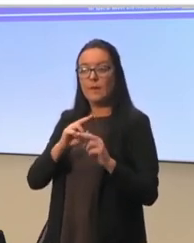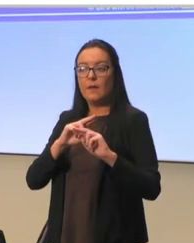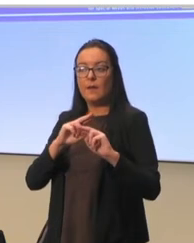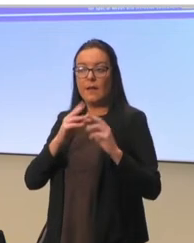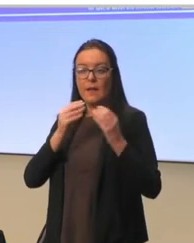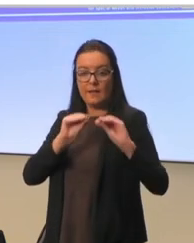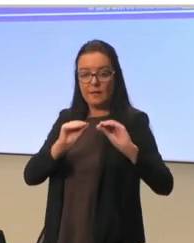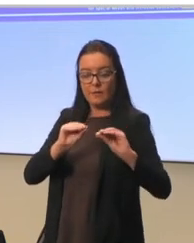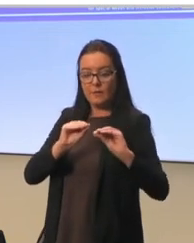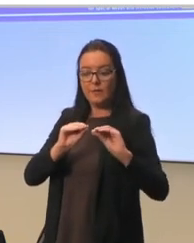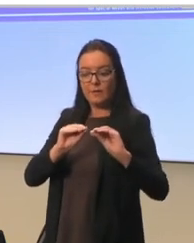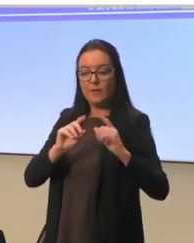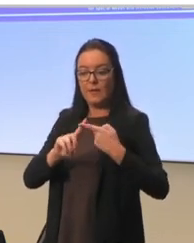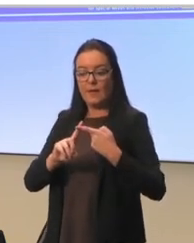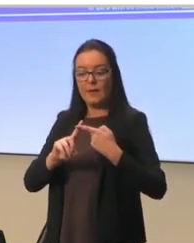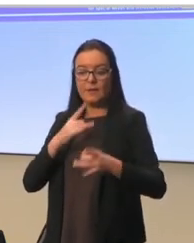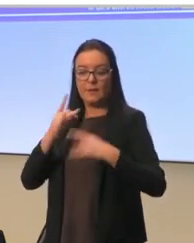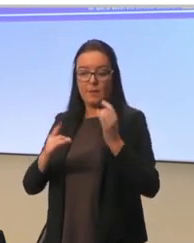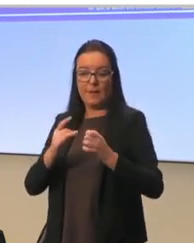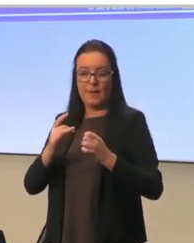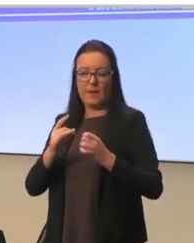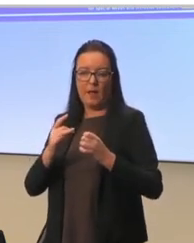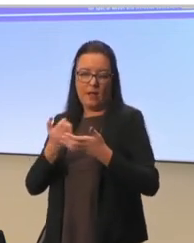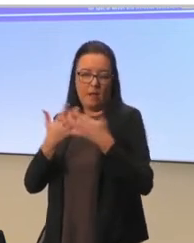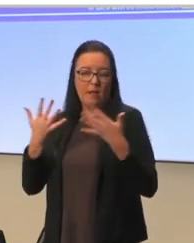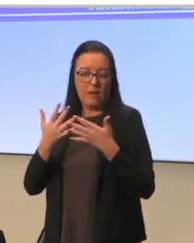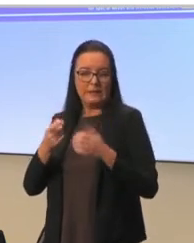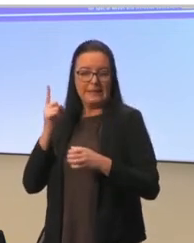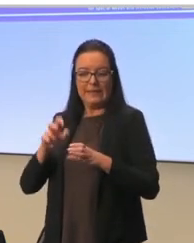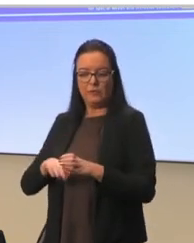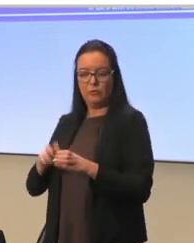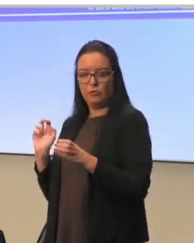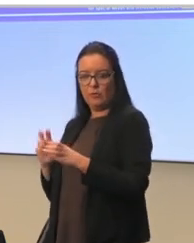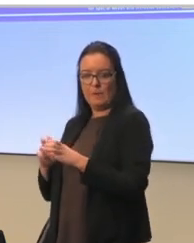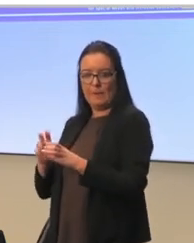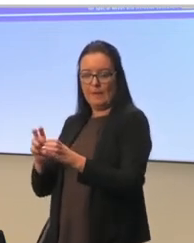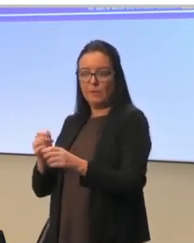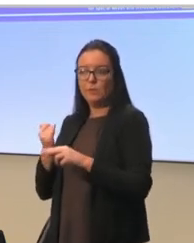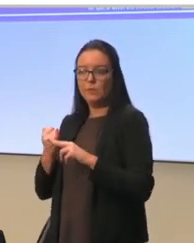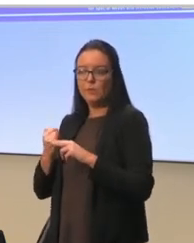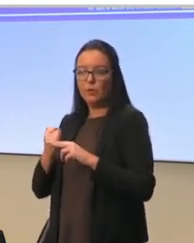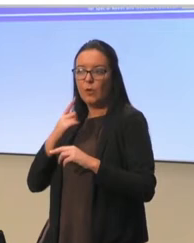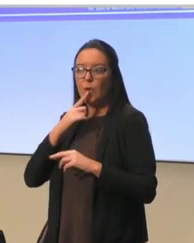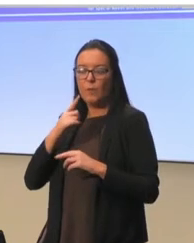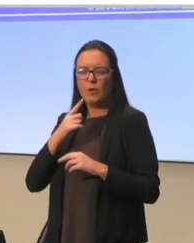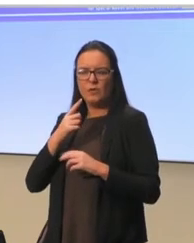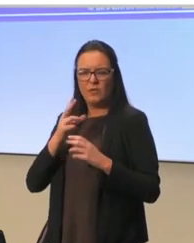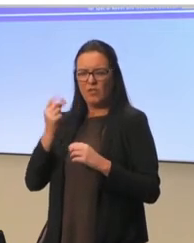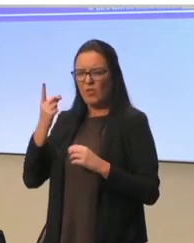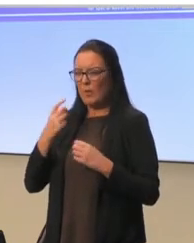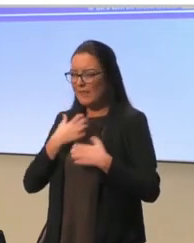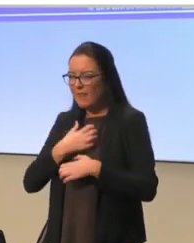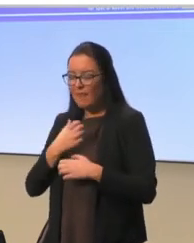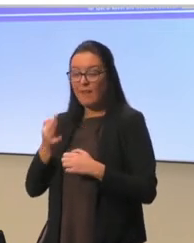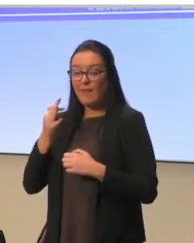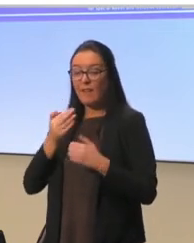Educational mediators helped a lot in preventing school dropouts. And another learner said that nobody actually cared if we attended